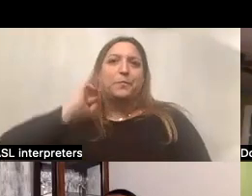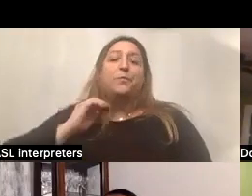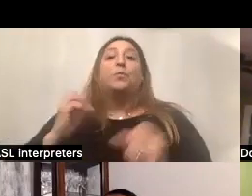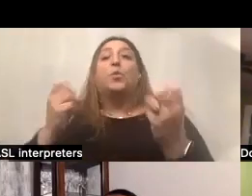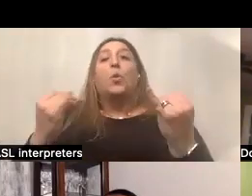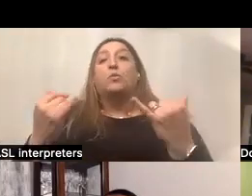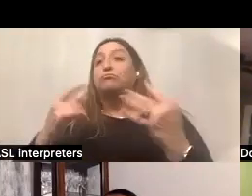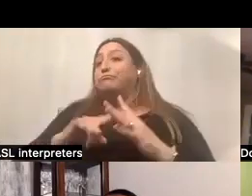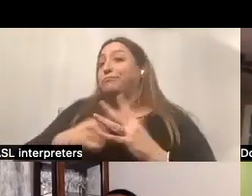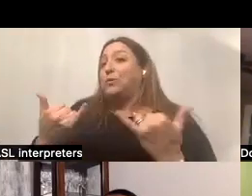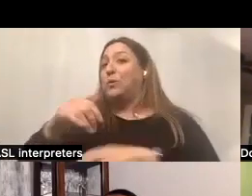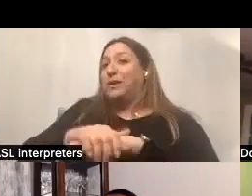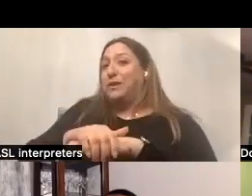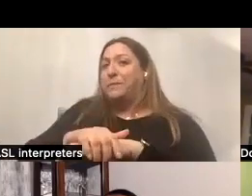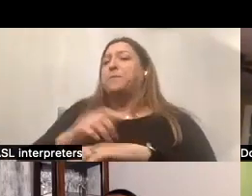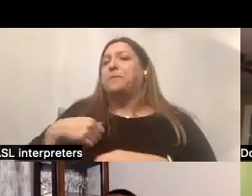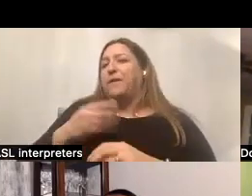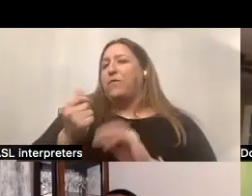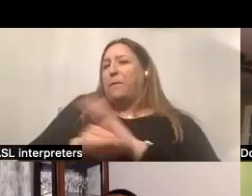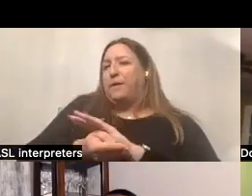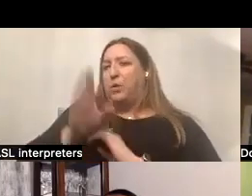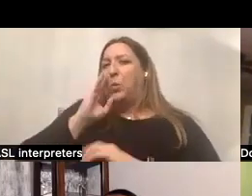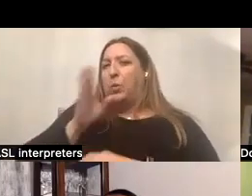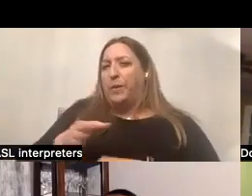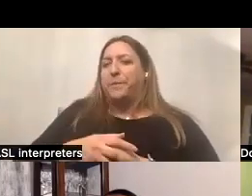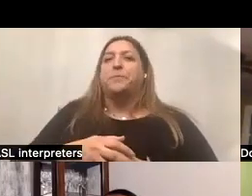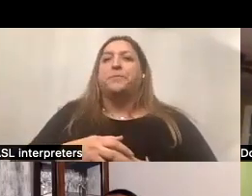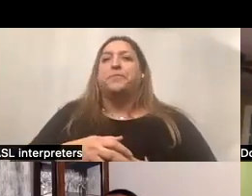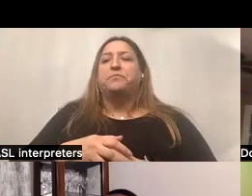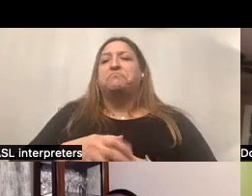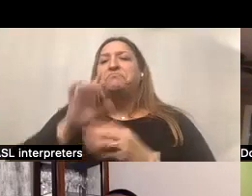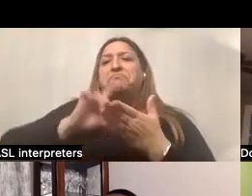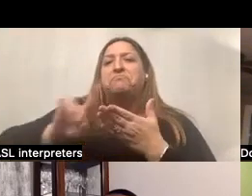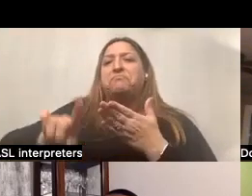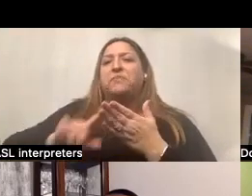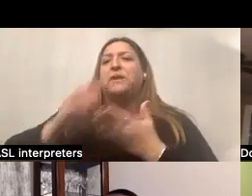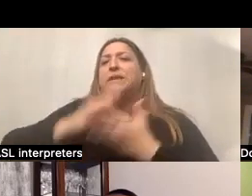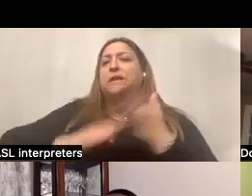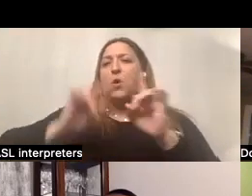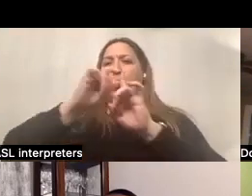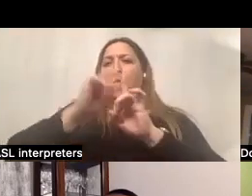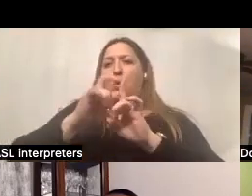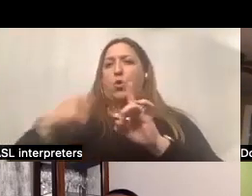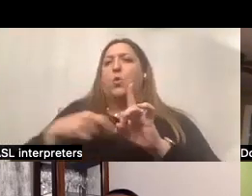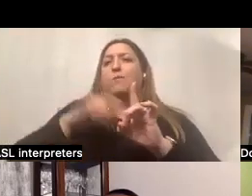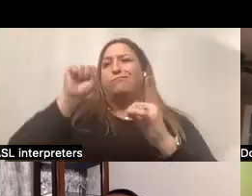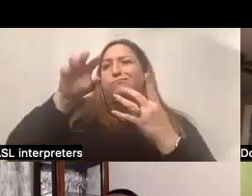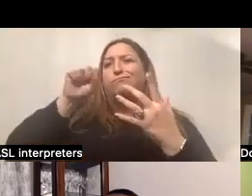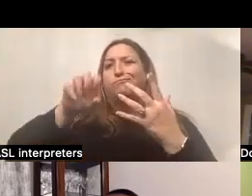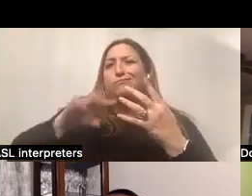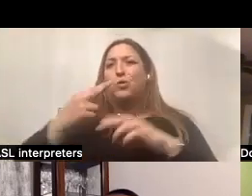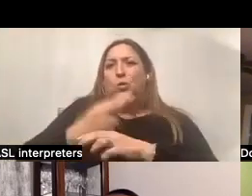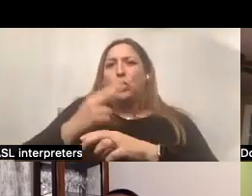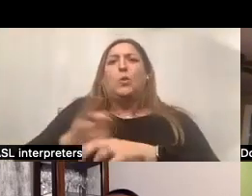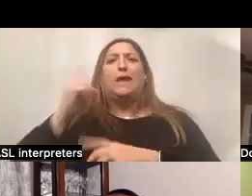get us started this evening, I'm going to take a few minutes and go through some words that we'll use. We're going to hear the